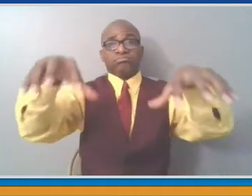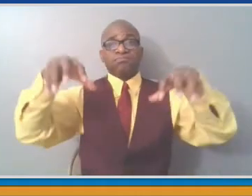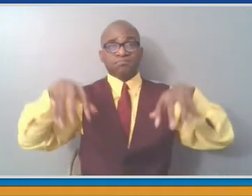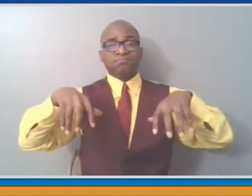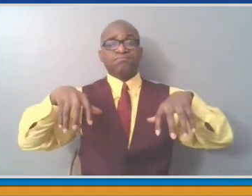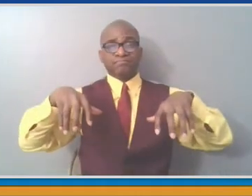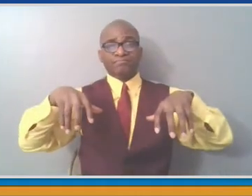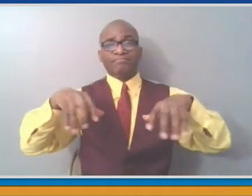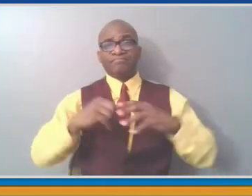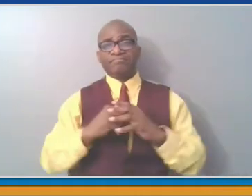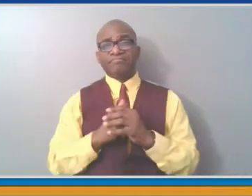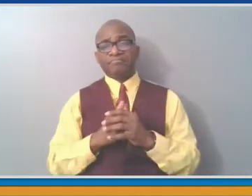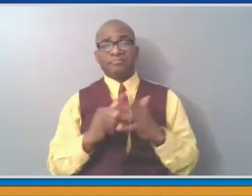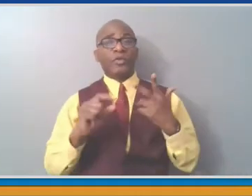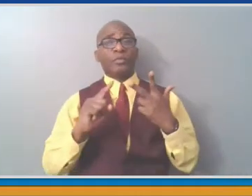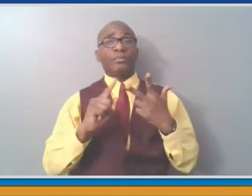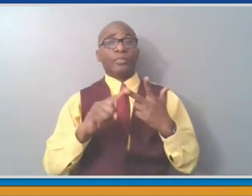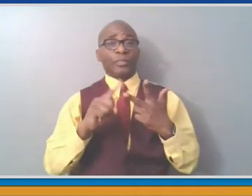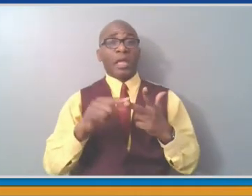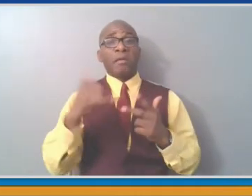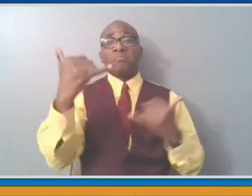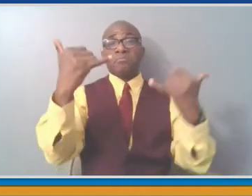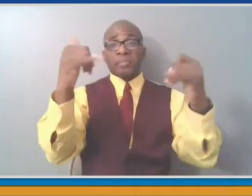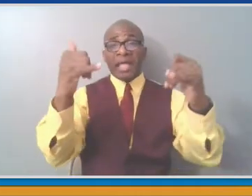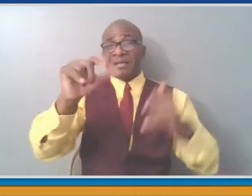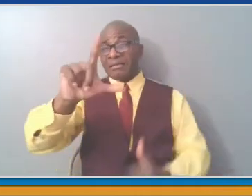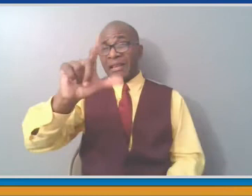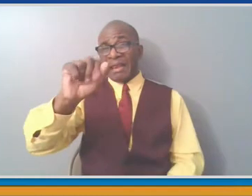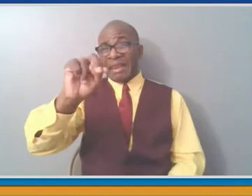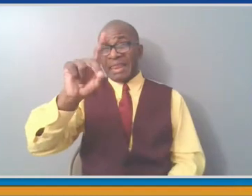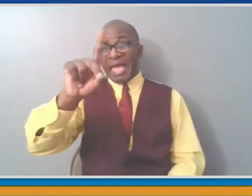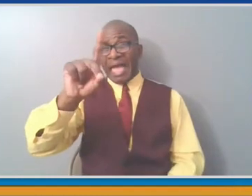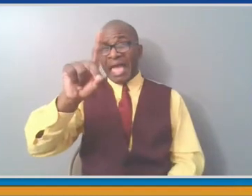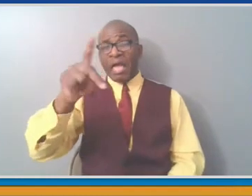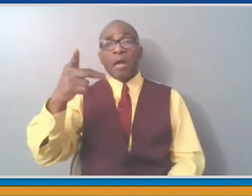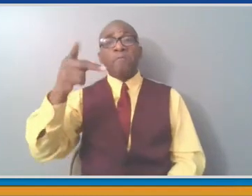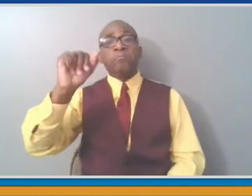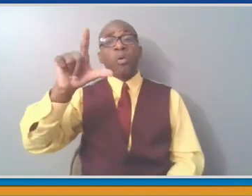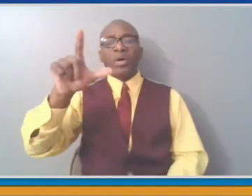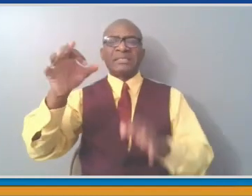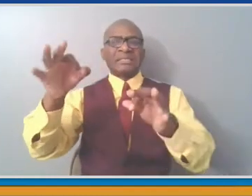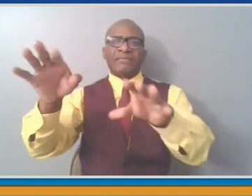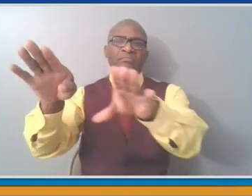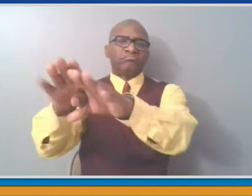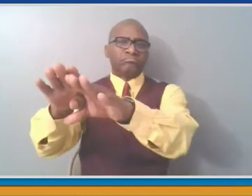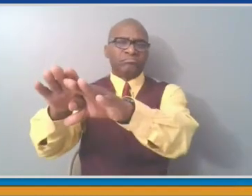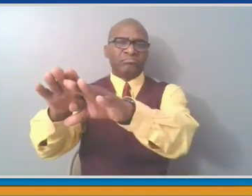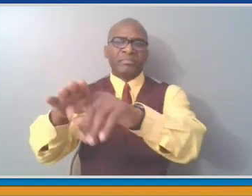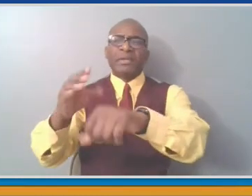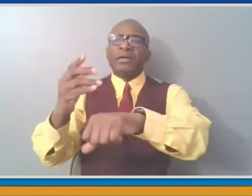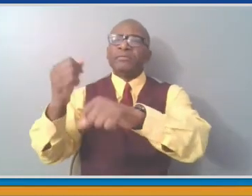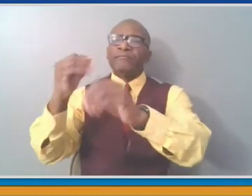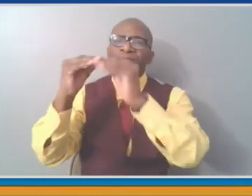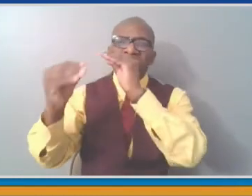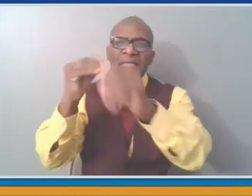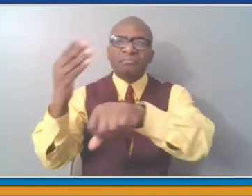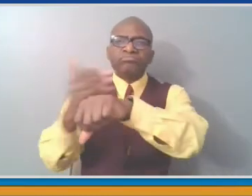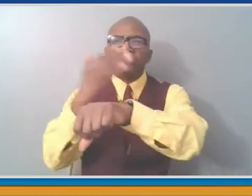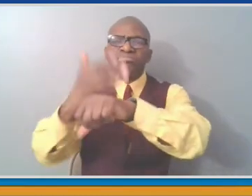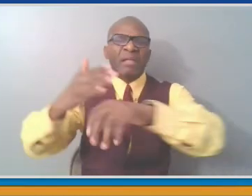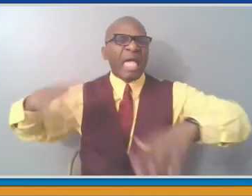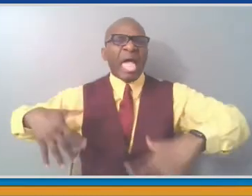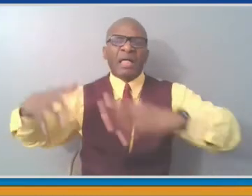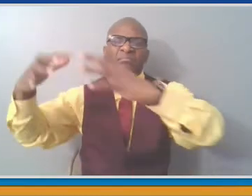If you pass by it now, it's a place I pass by all the time. It's completely under reconstruction. We've broken it through. It's going to be a completely new type of pool